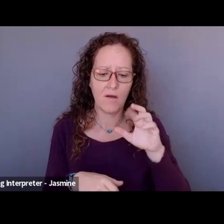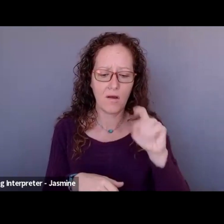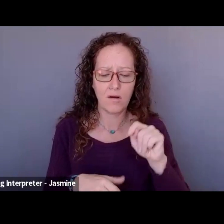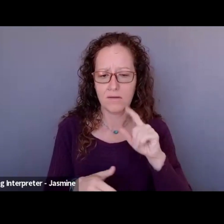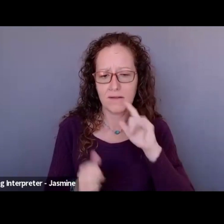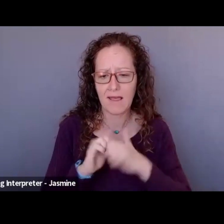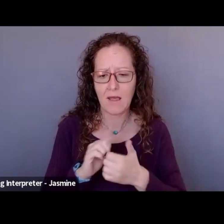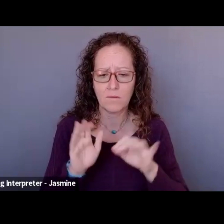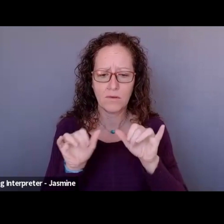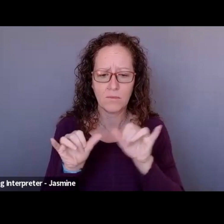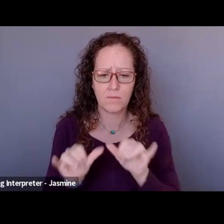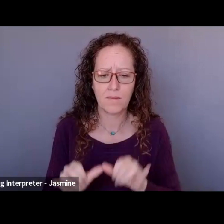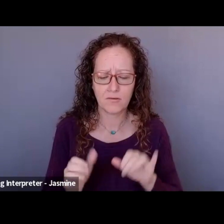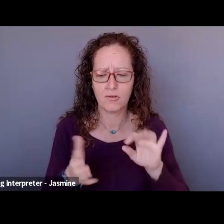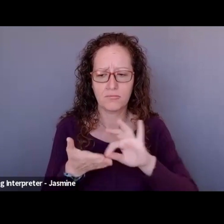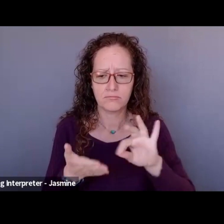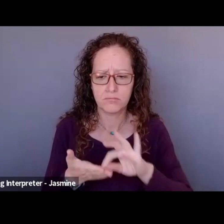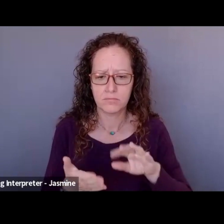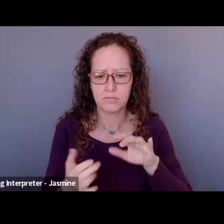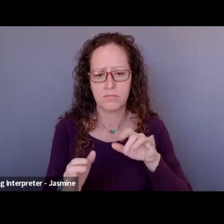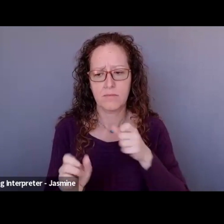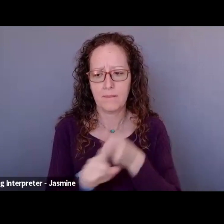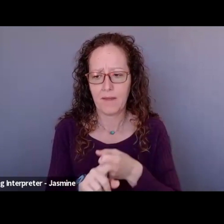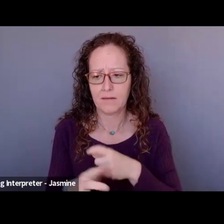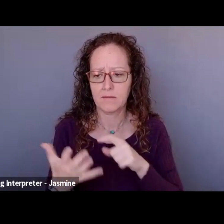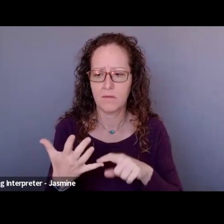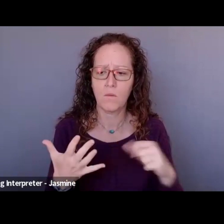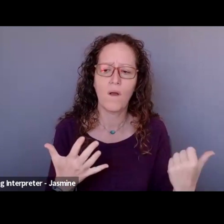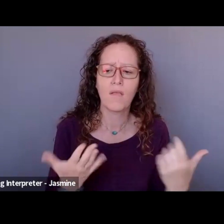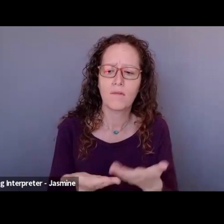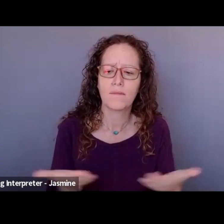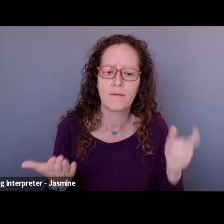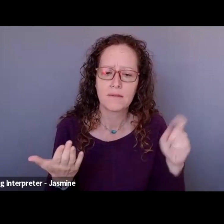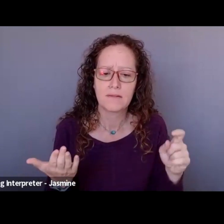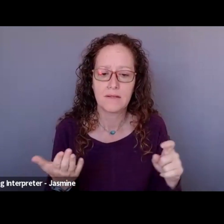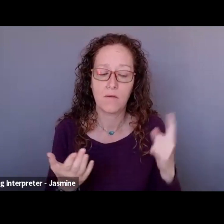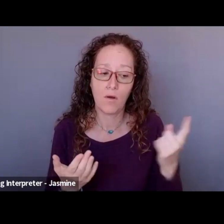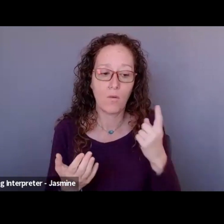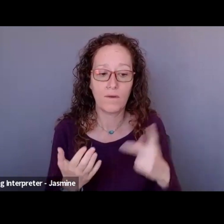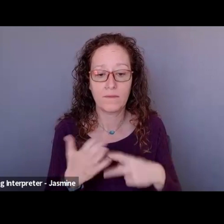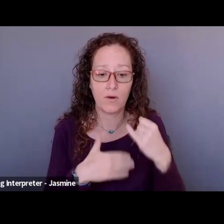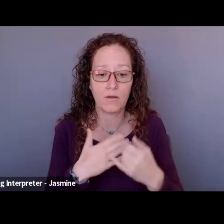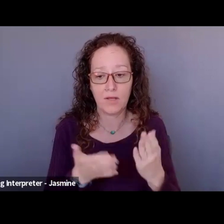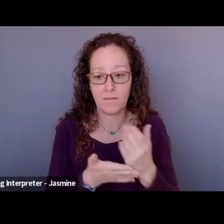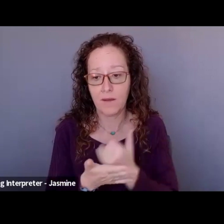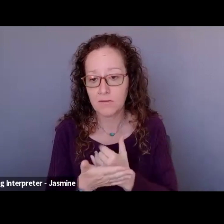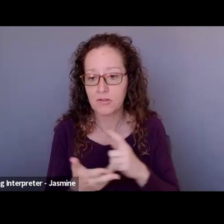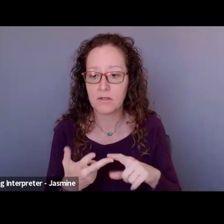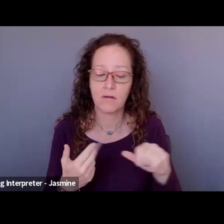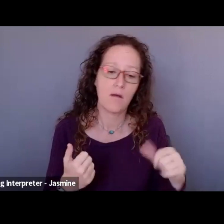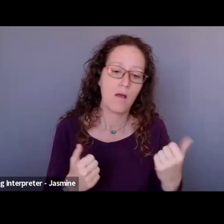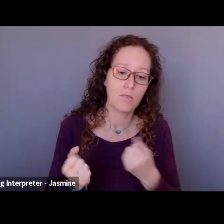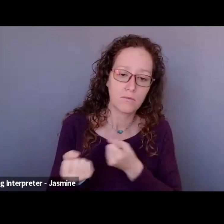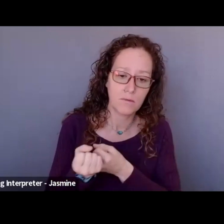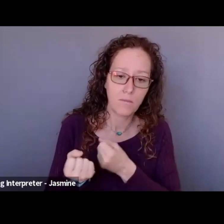additional materials you need, right? You always need a project budget. Additional support. Who else is funding you? Who else is playing in